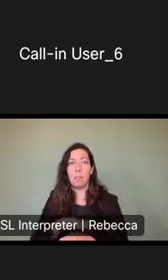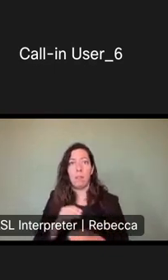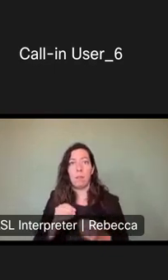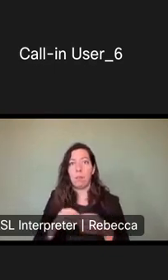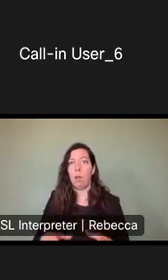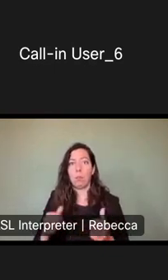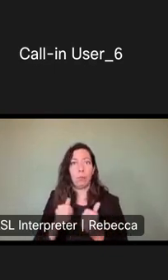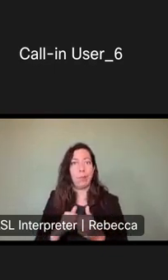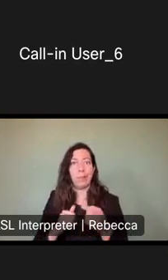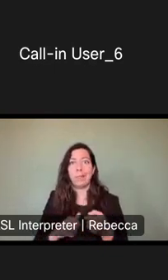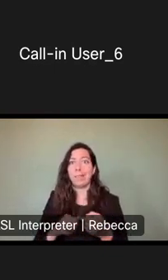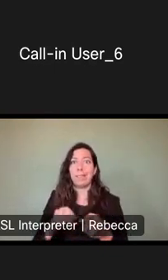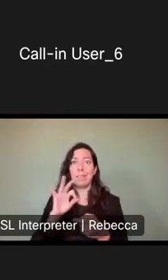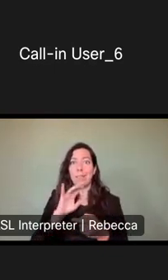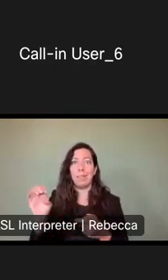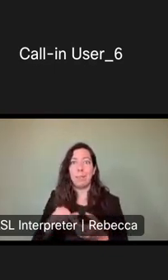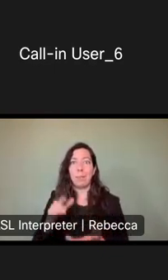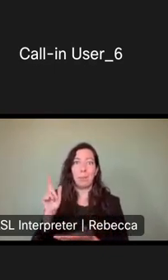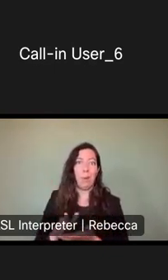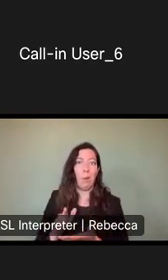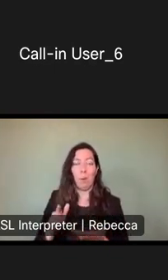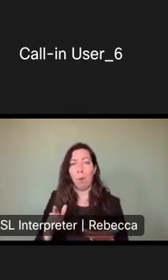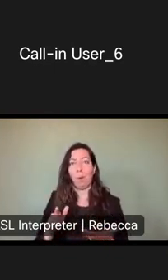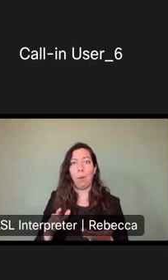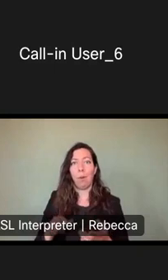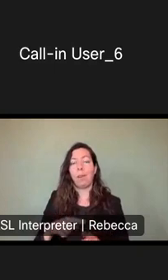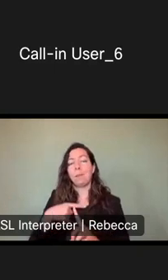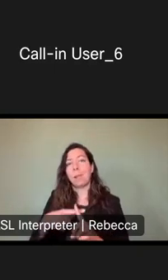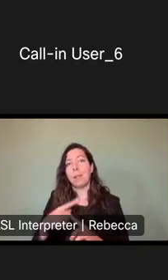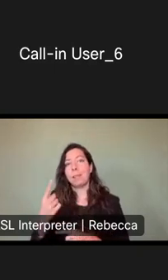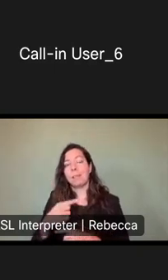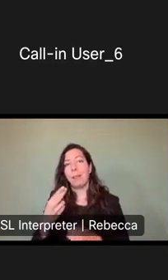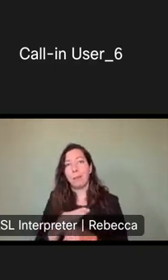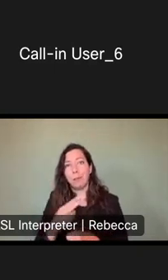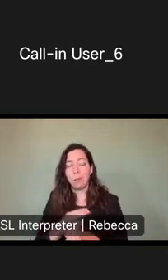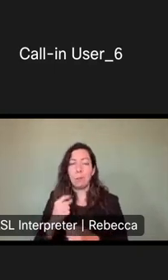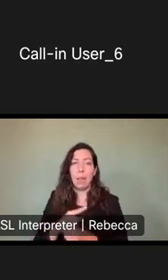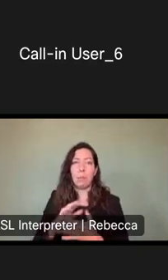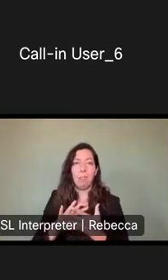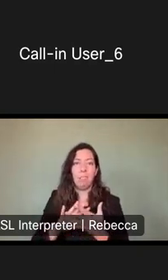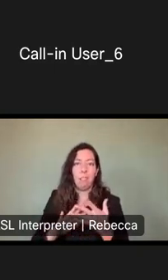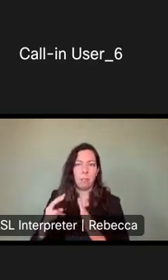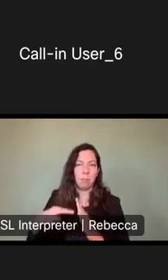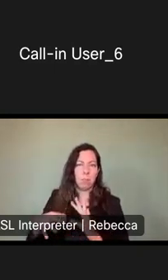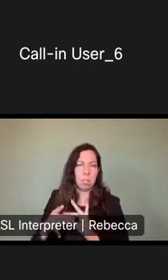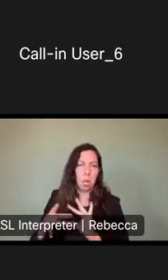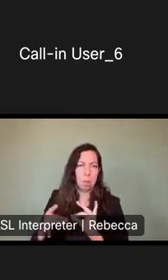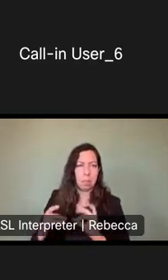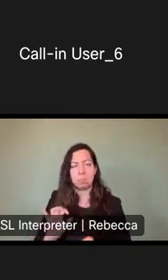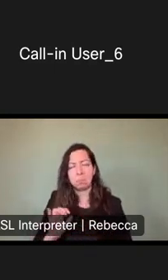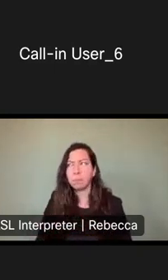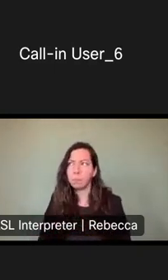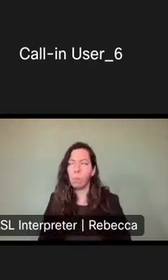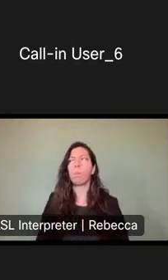extremely low day use fee. Much less the day use and annual day use pass. Okay, um,